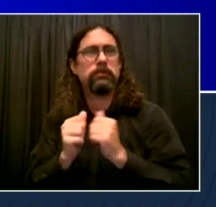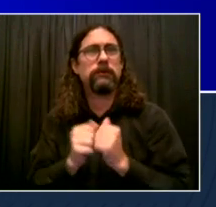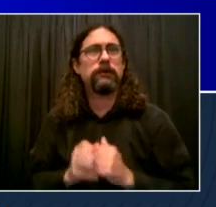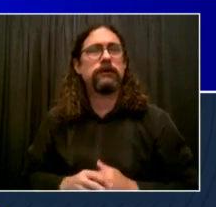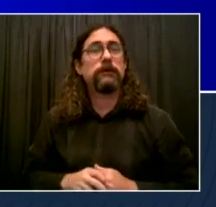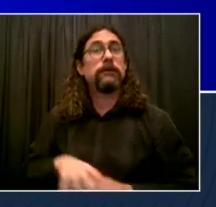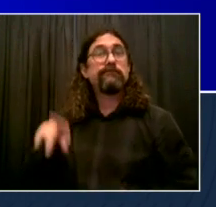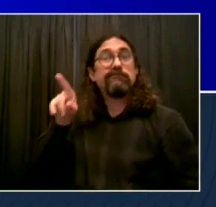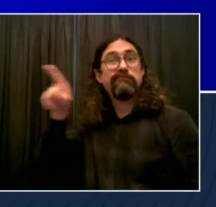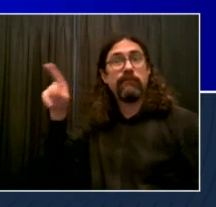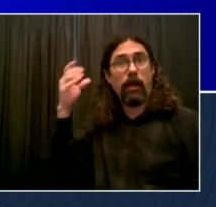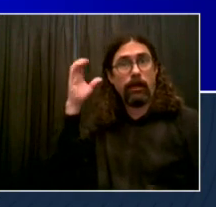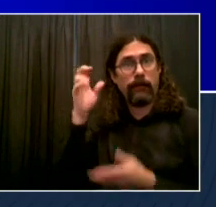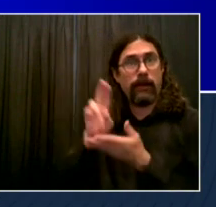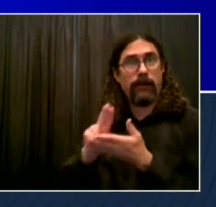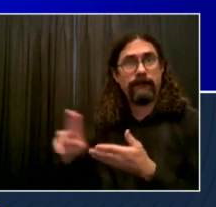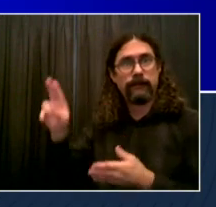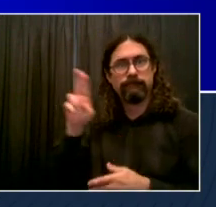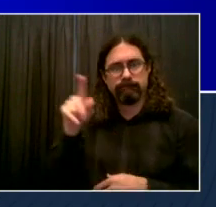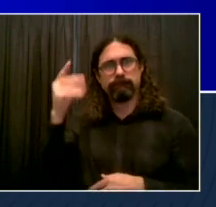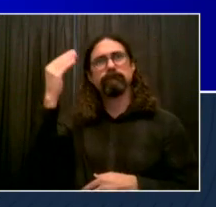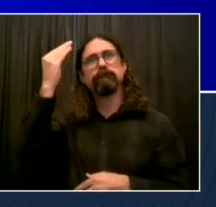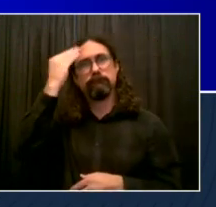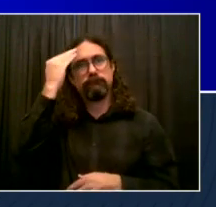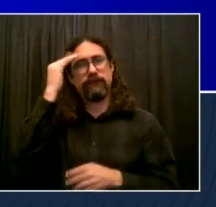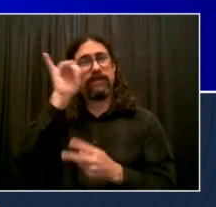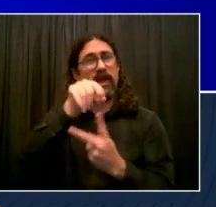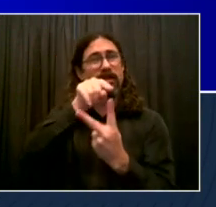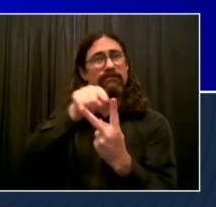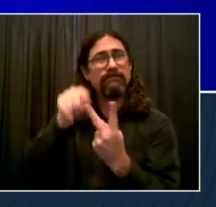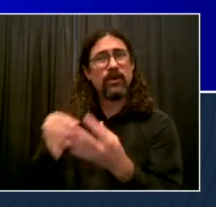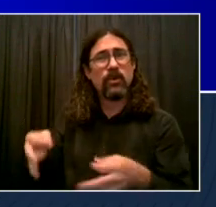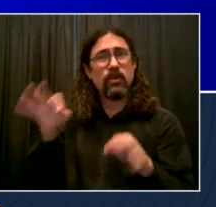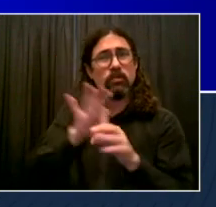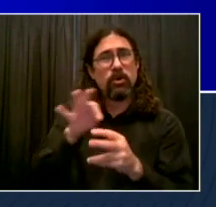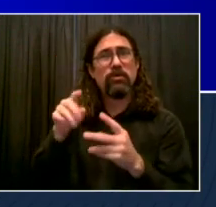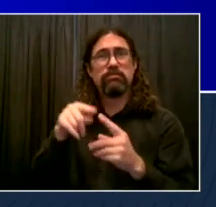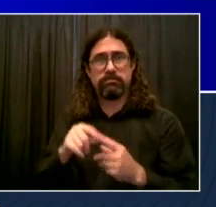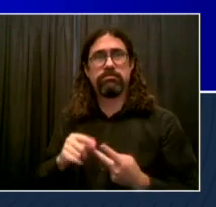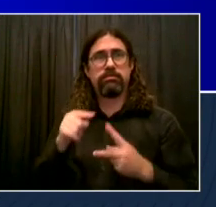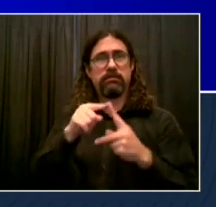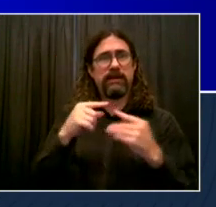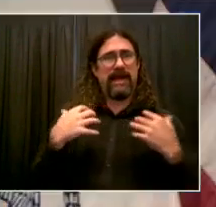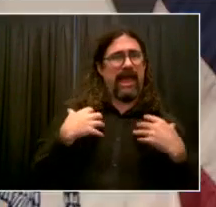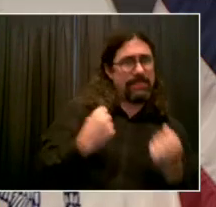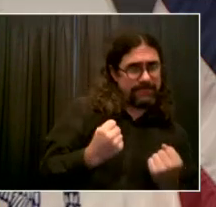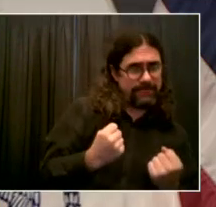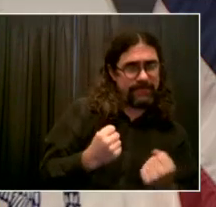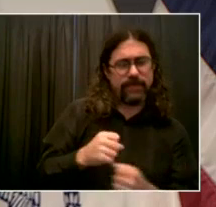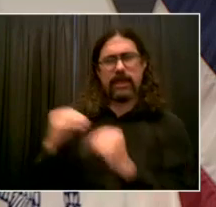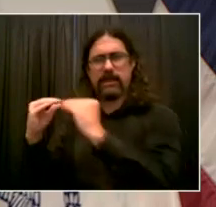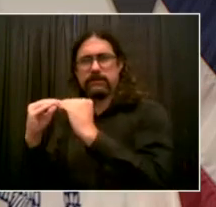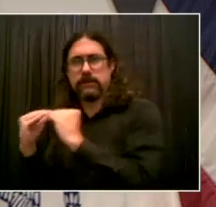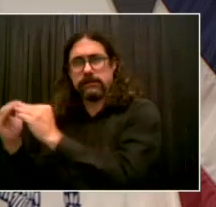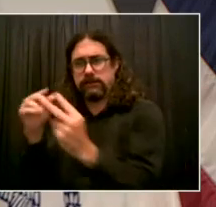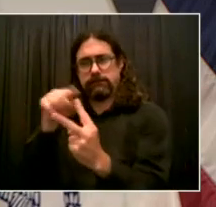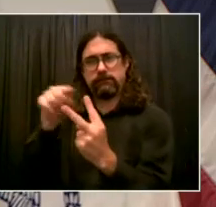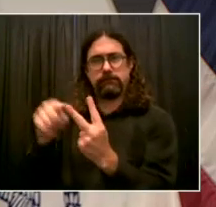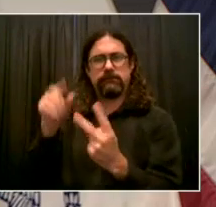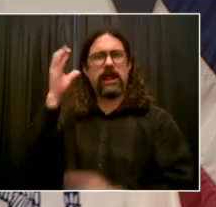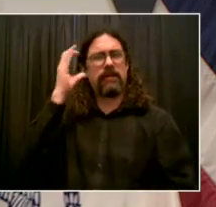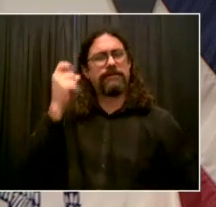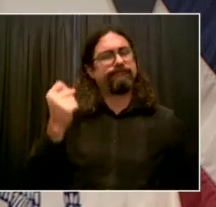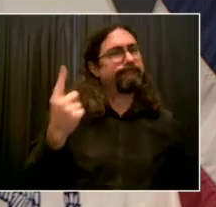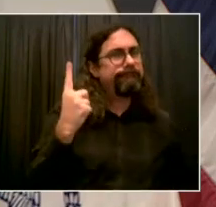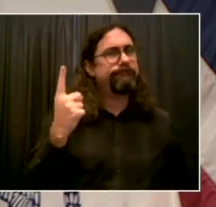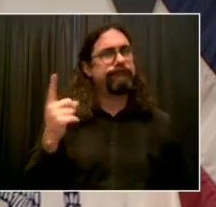simultaneously. They're going to be partnering with another great institution in the city of CUNY, the CUNY Graduate School of Public Health and Health Policy. Be